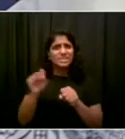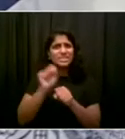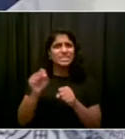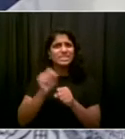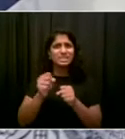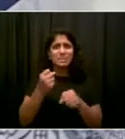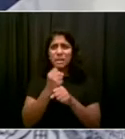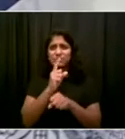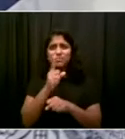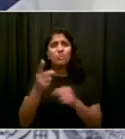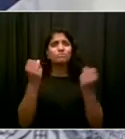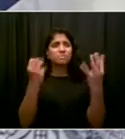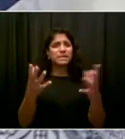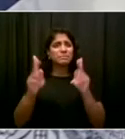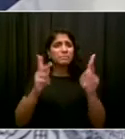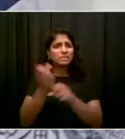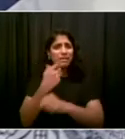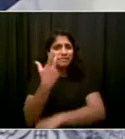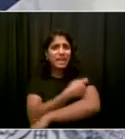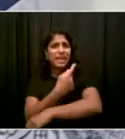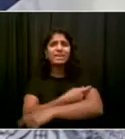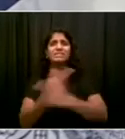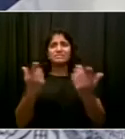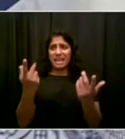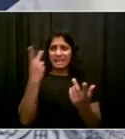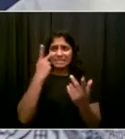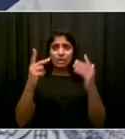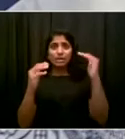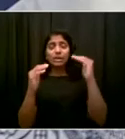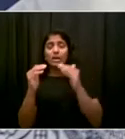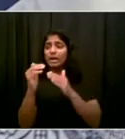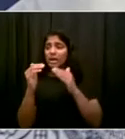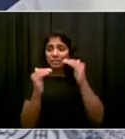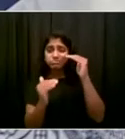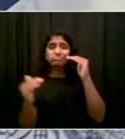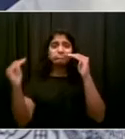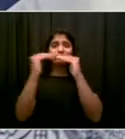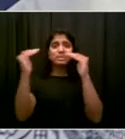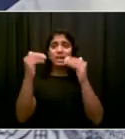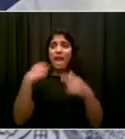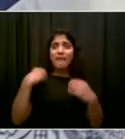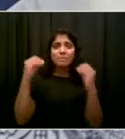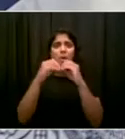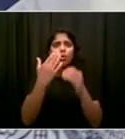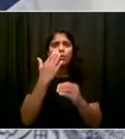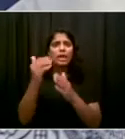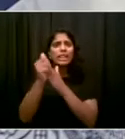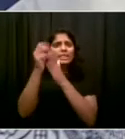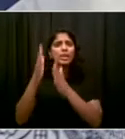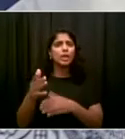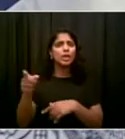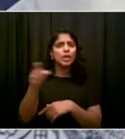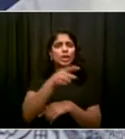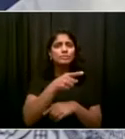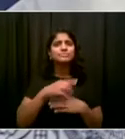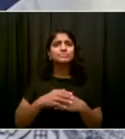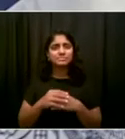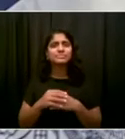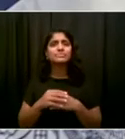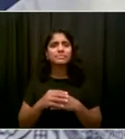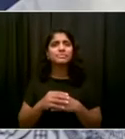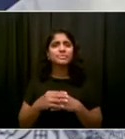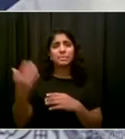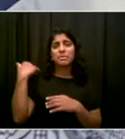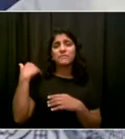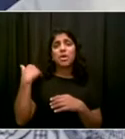hospitals went through tough times and now has made a stunning comeback. A comeback that really will be the model for the comeback in New York City in so many ways.